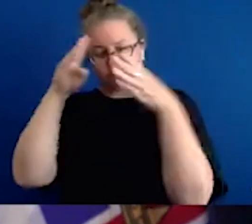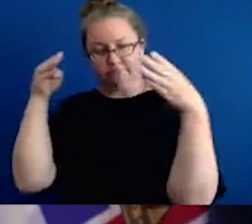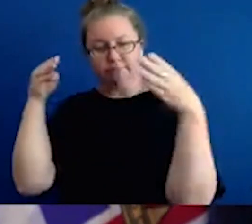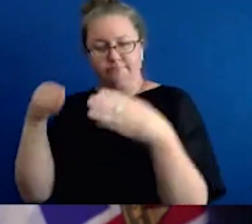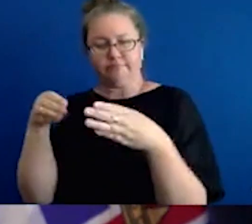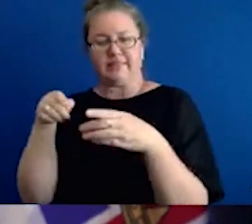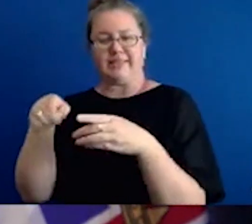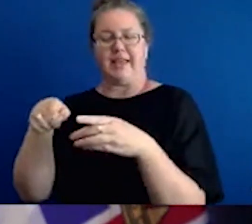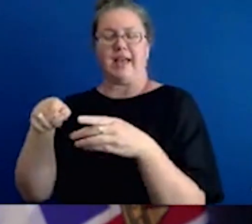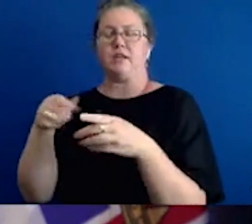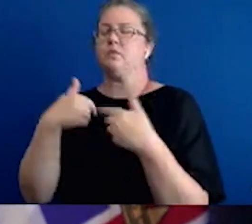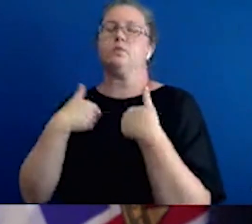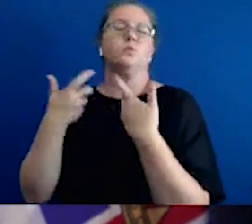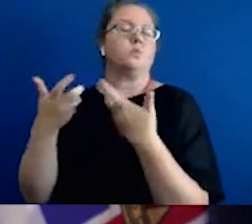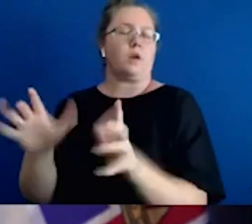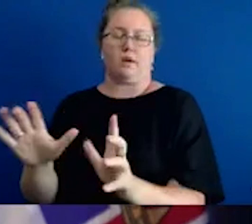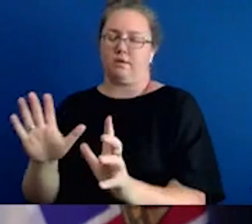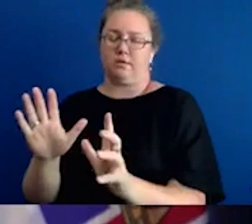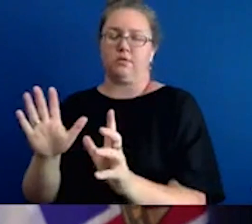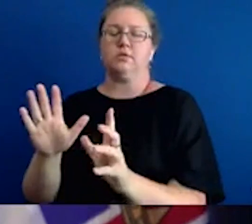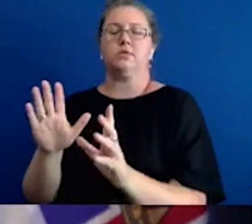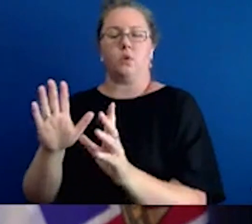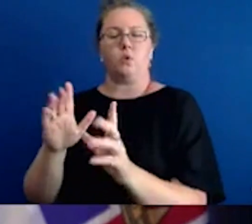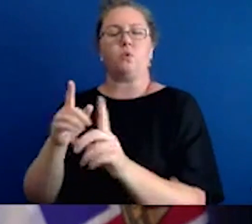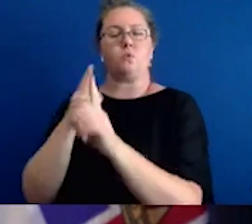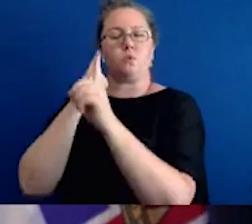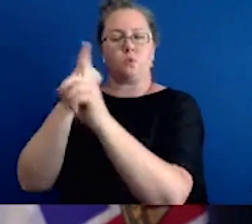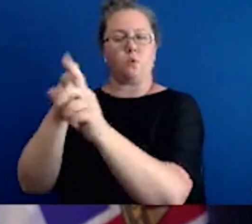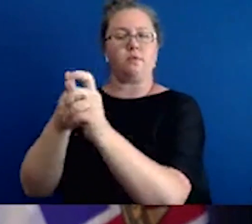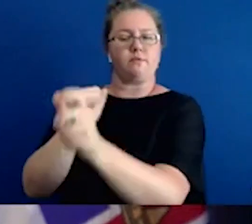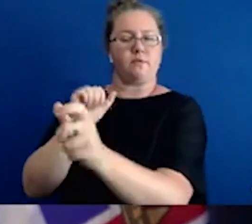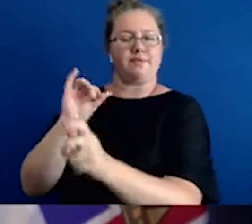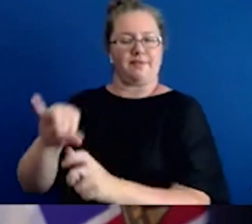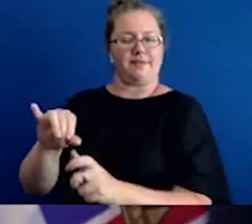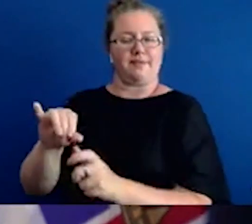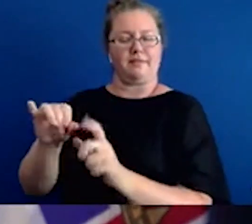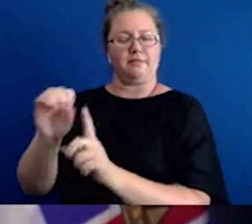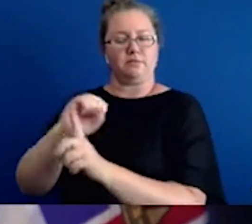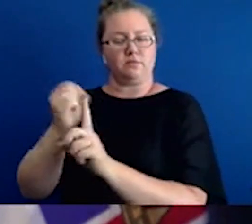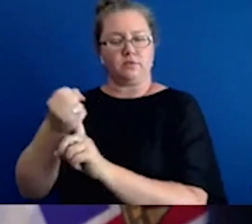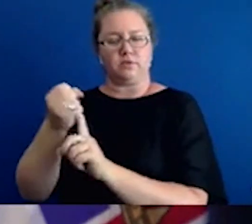what we will be focusing on, measures on, making sure we prevent those from happening.